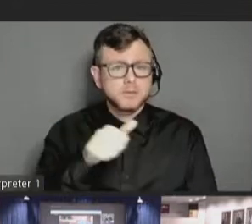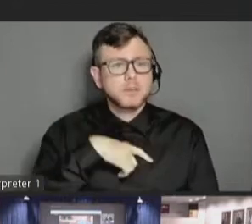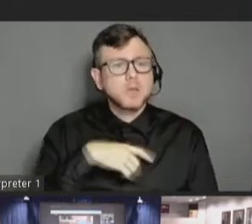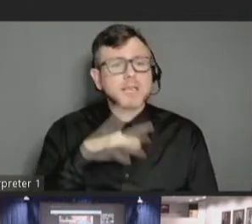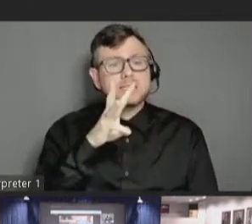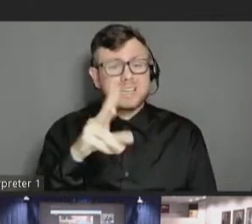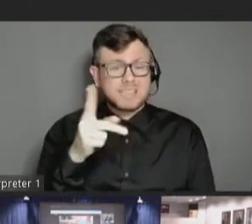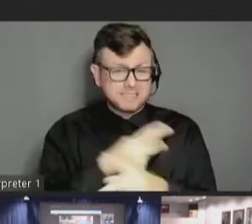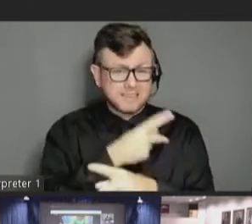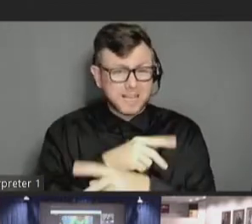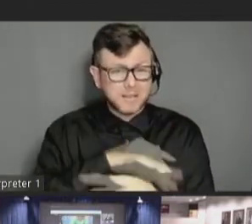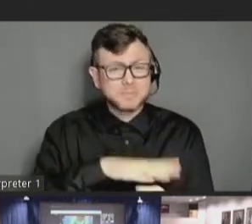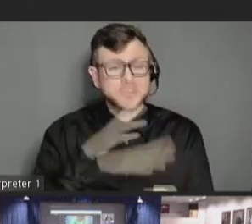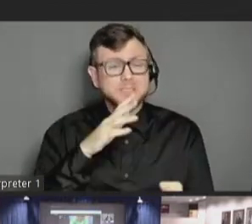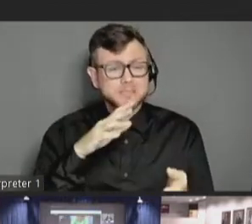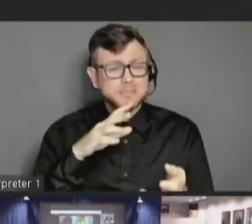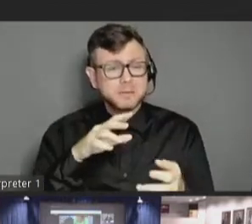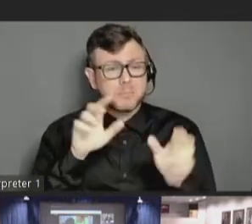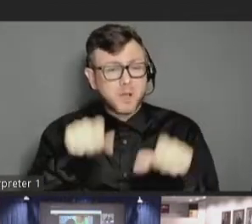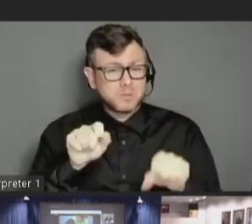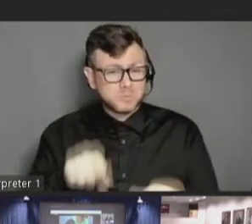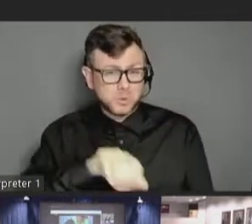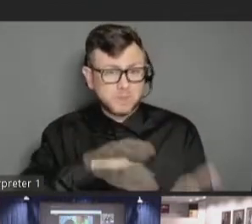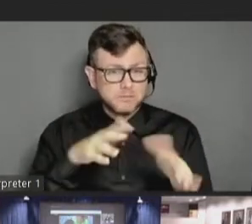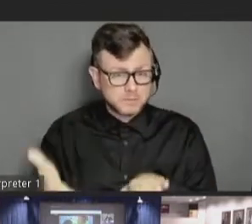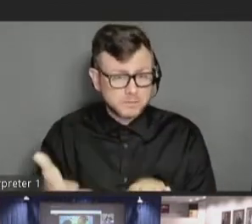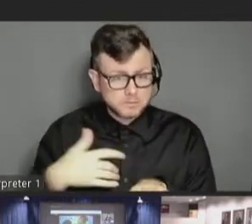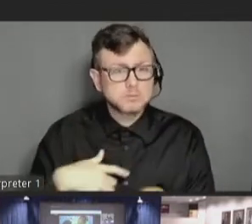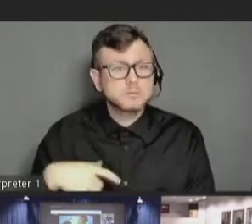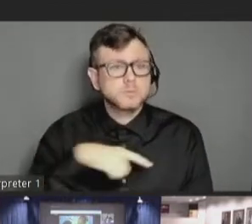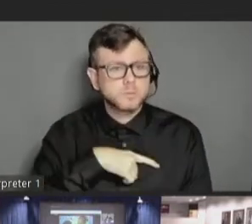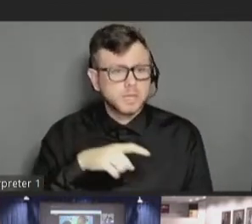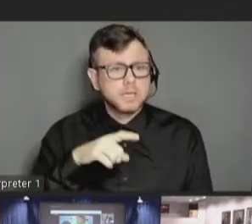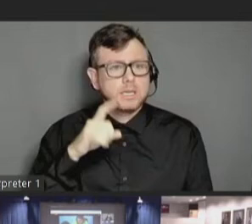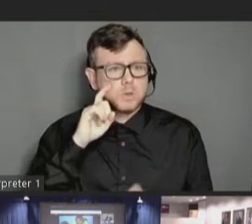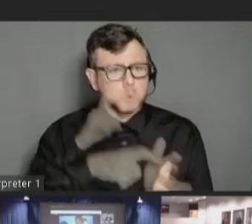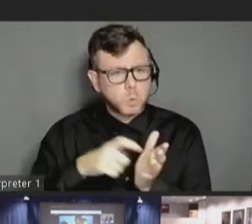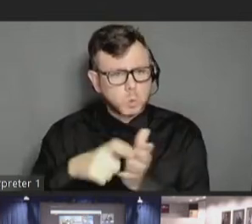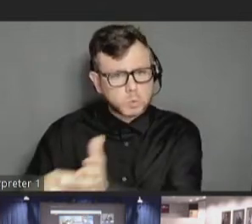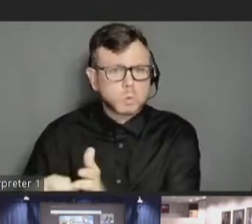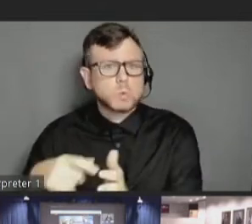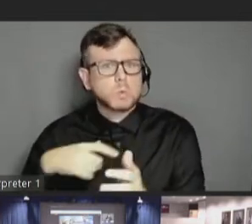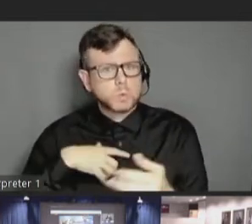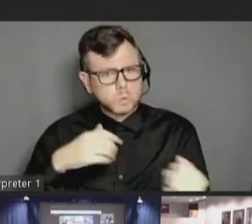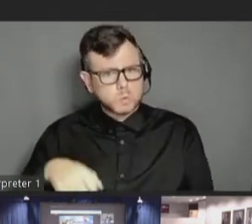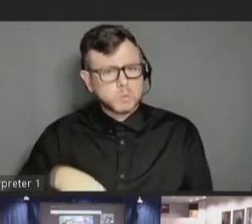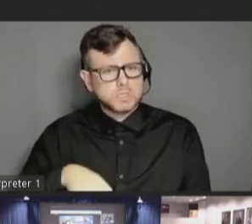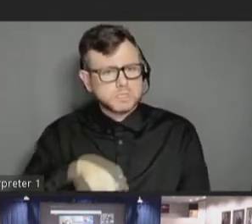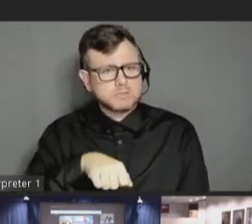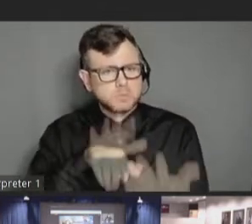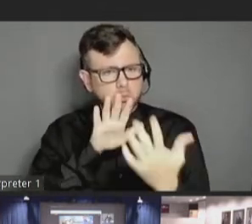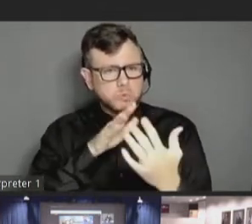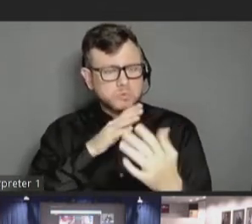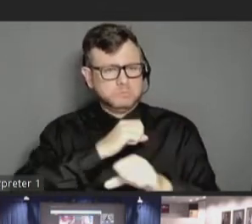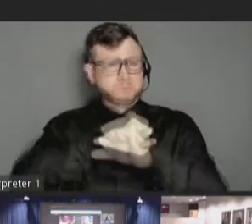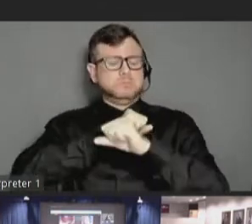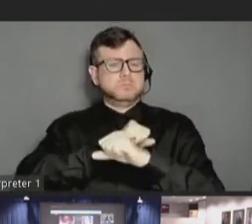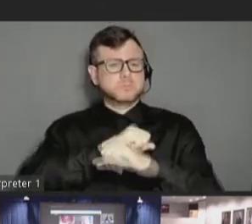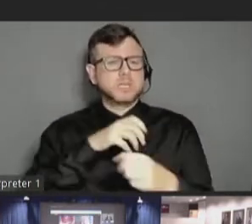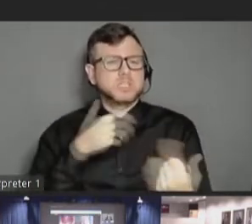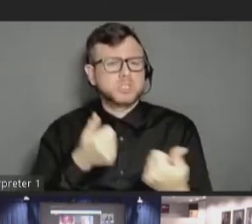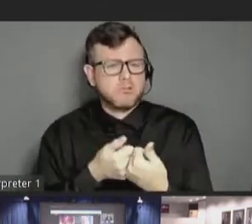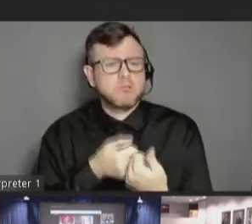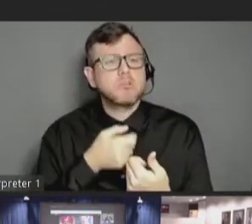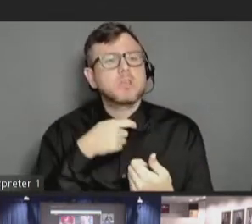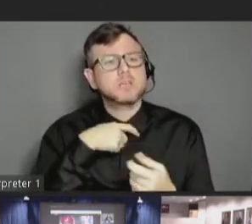from this disease. We see you. We understand the unique challenges the autism community faces. The Autism